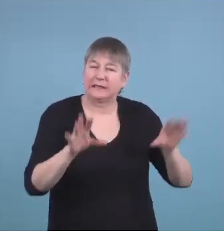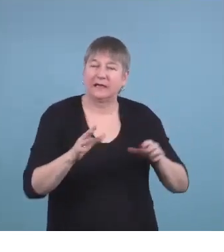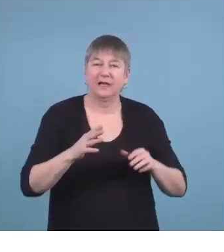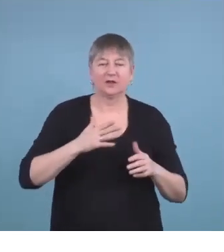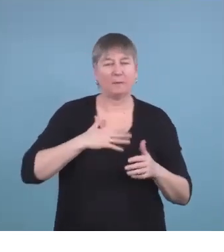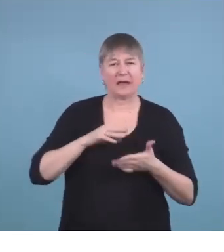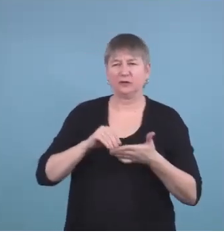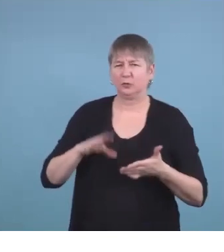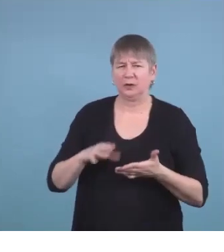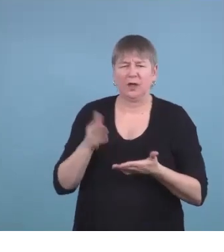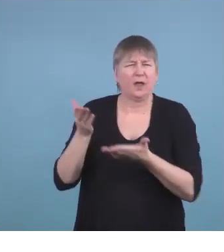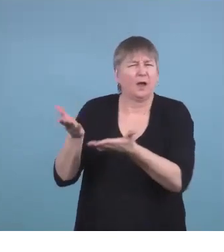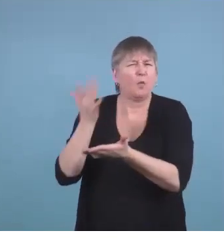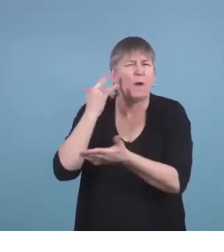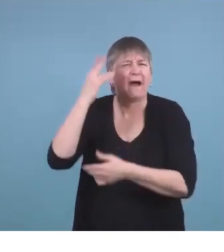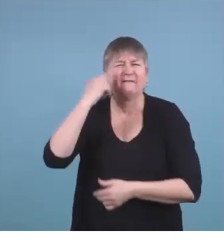something's funny.